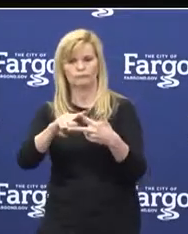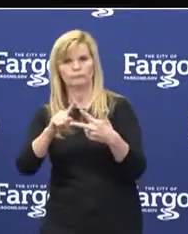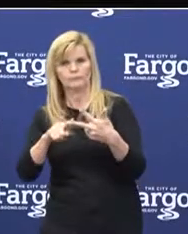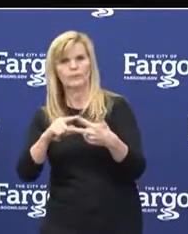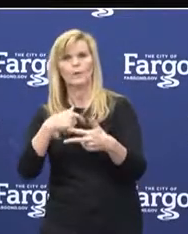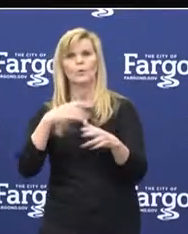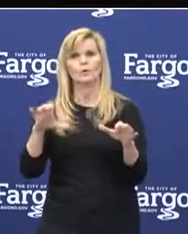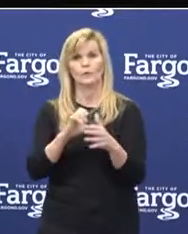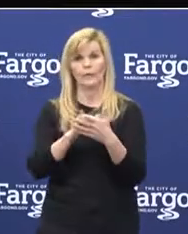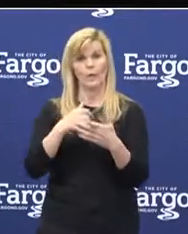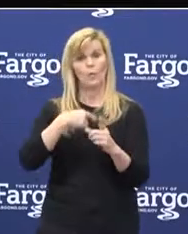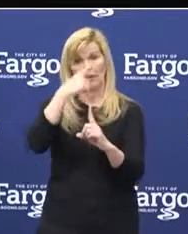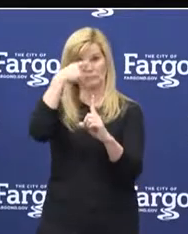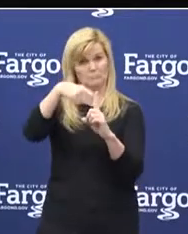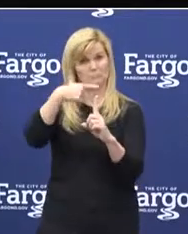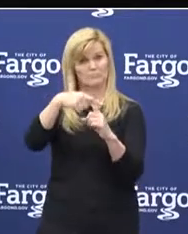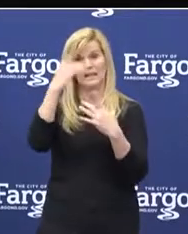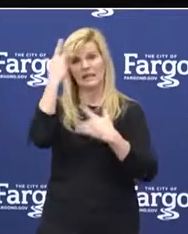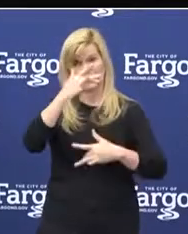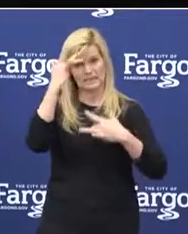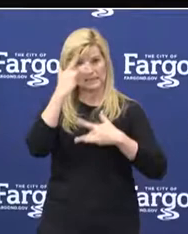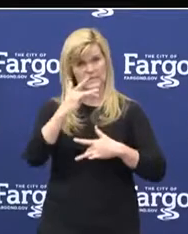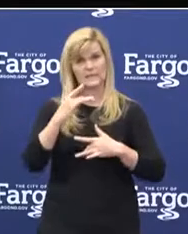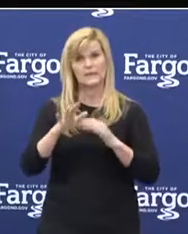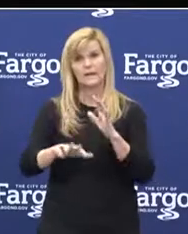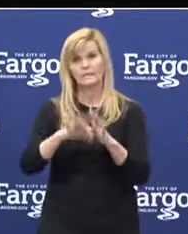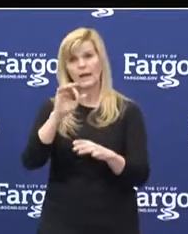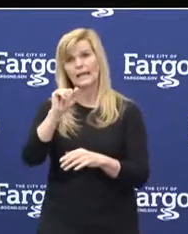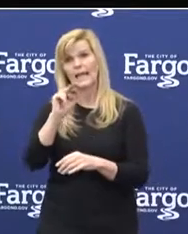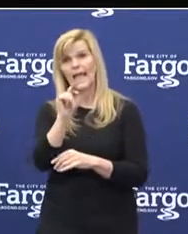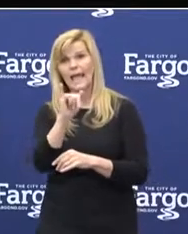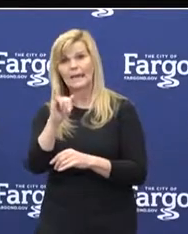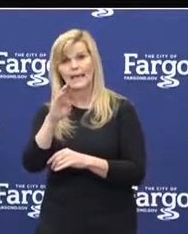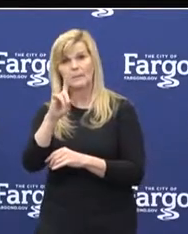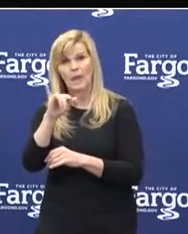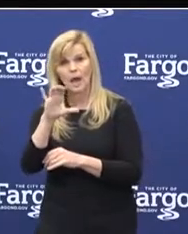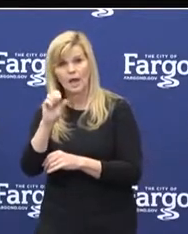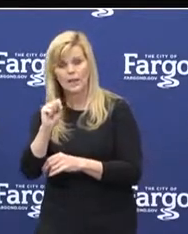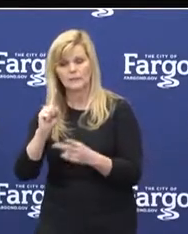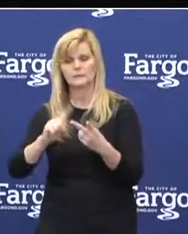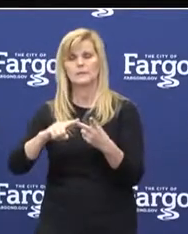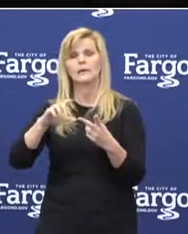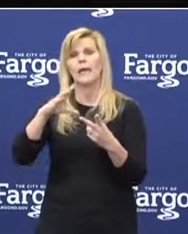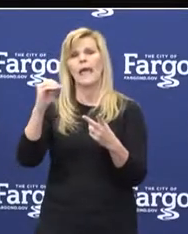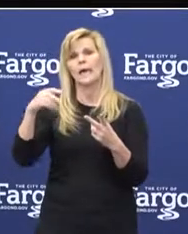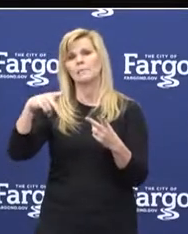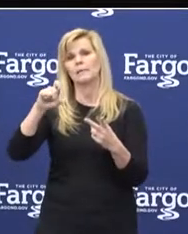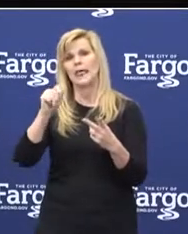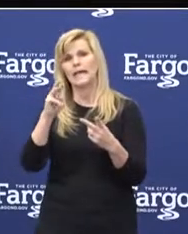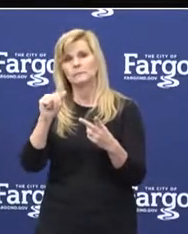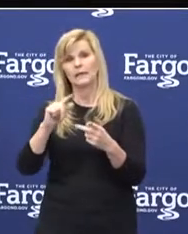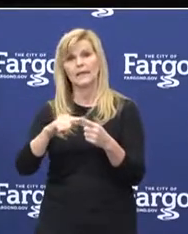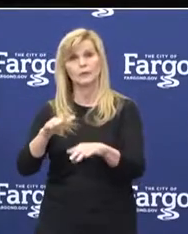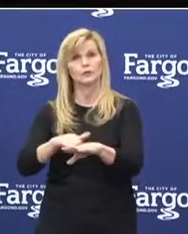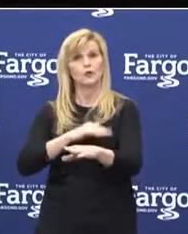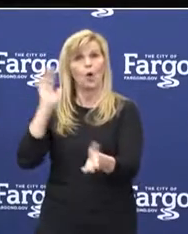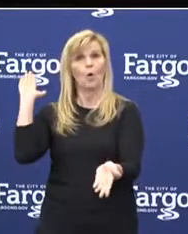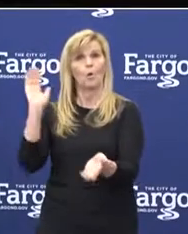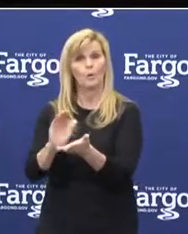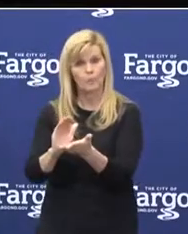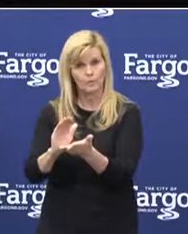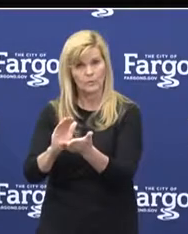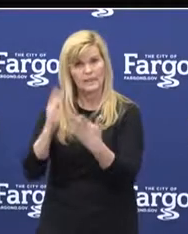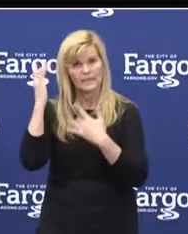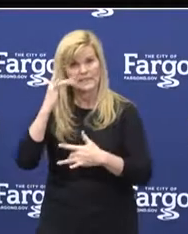but we're optimistic that the disease fighting antibodies found in the plasma could potentially slow the progression of the disease in our sickest